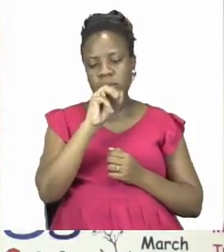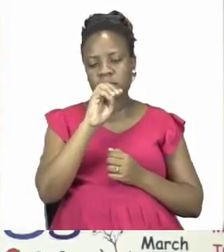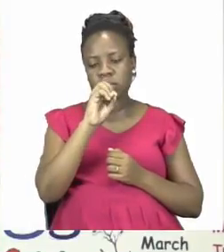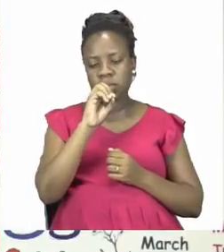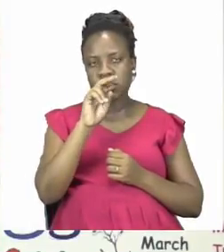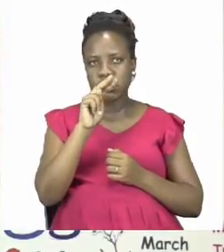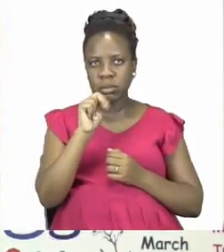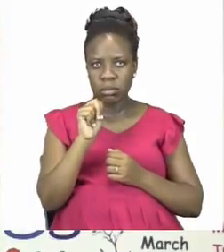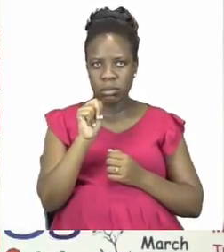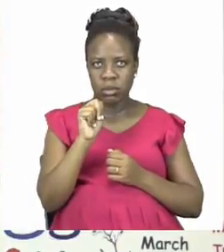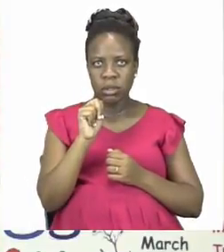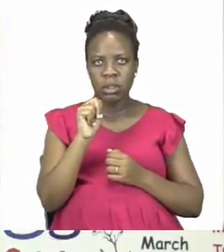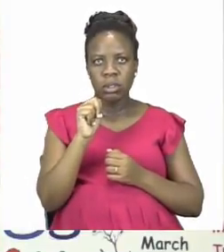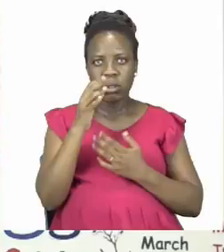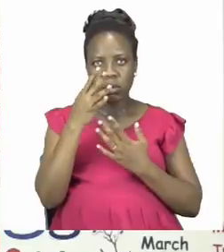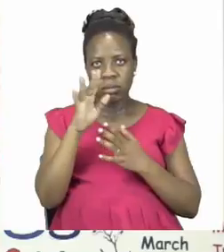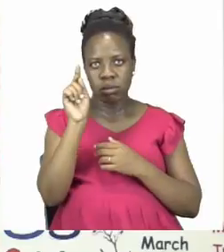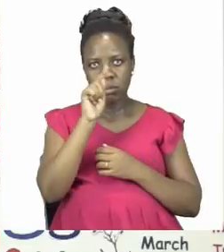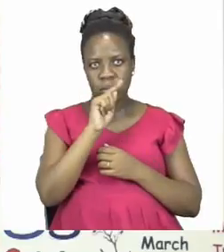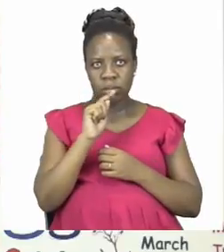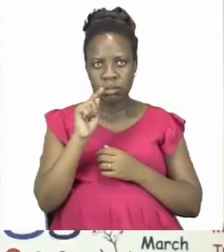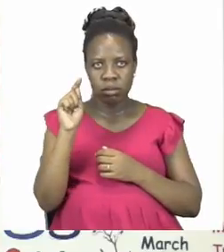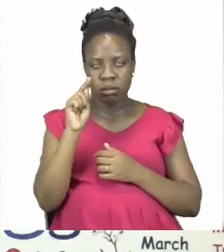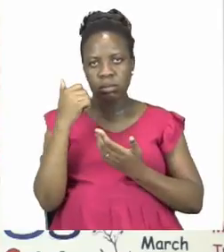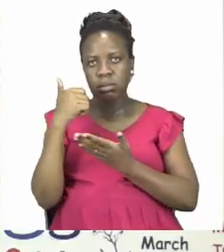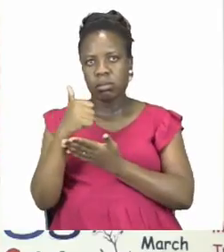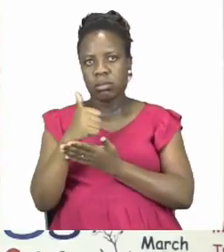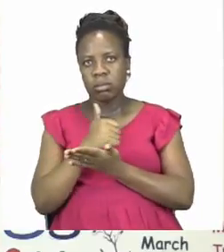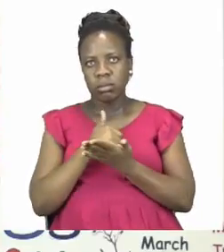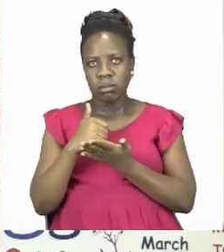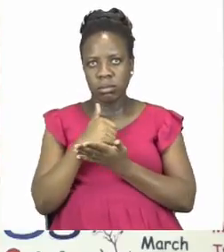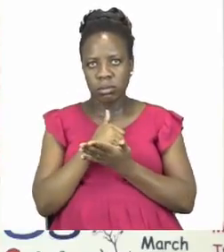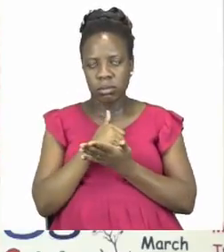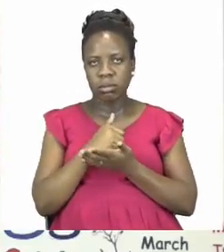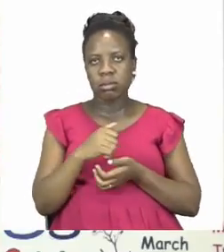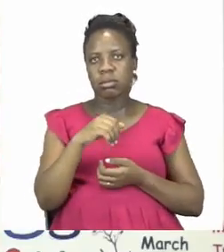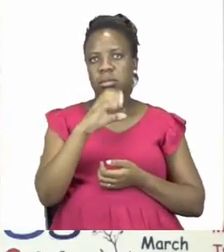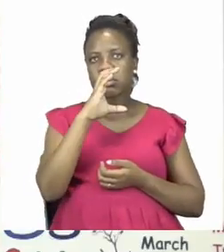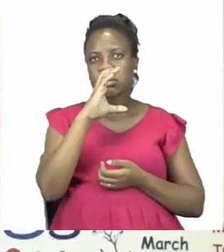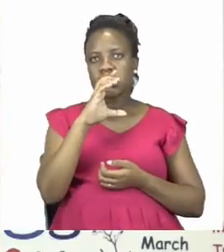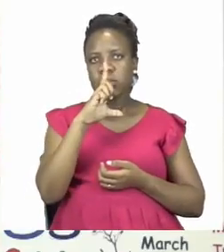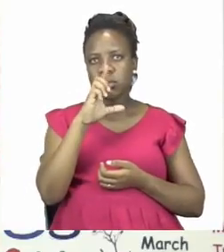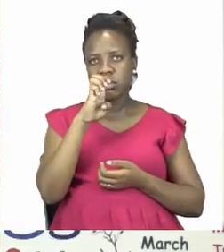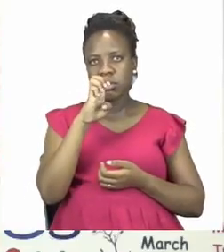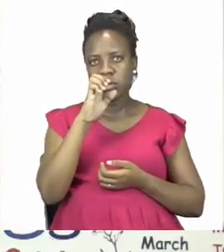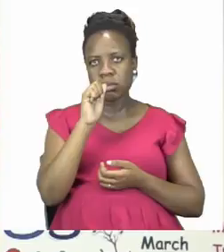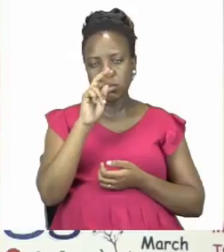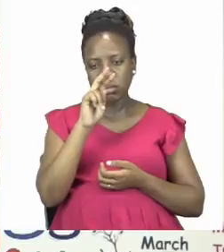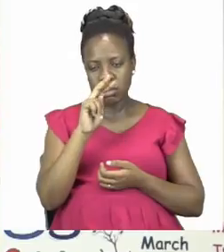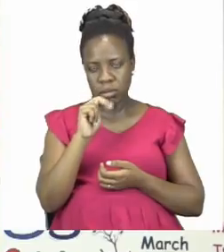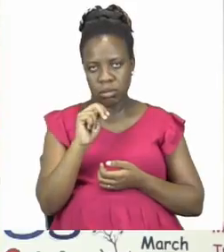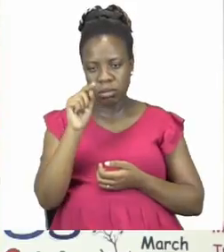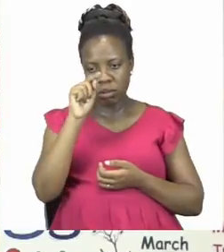circled already. The first one is the word moon. Can you see moon is circled over there?